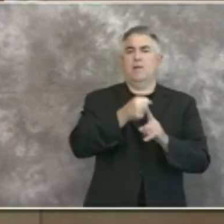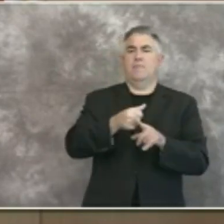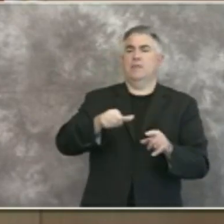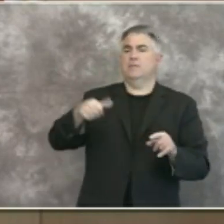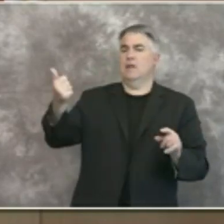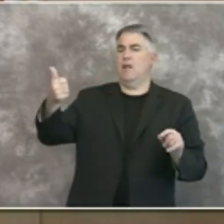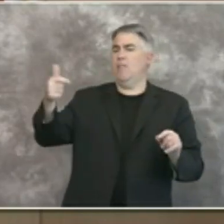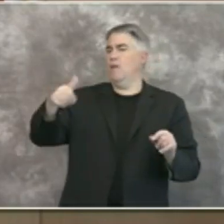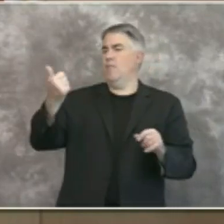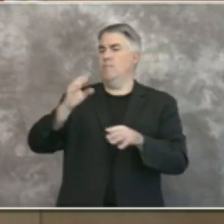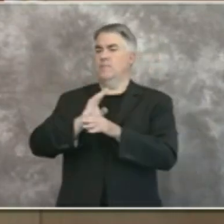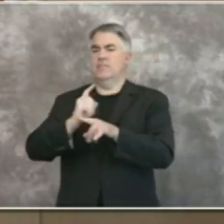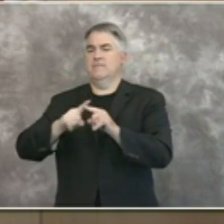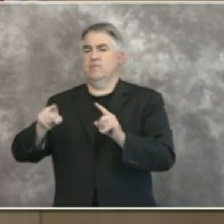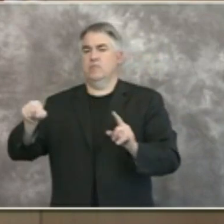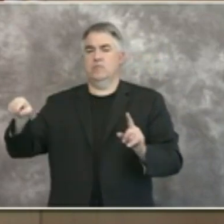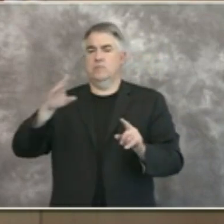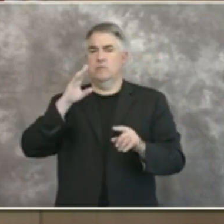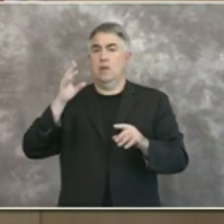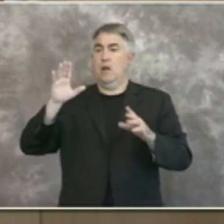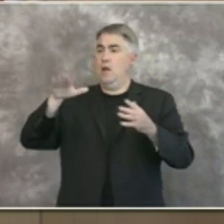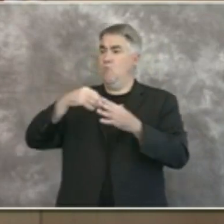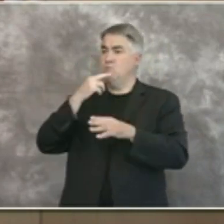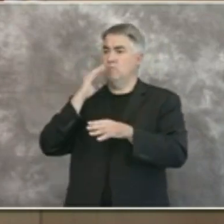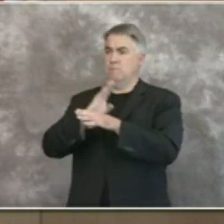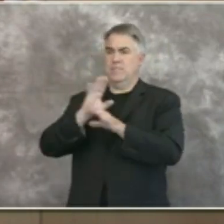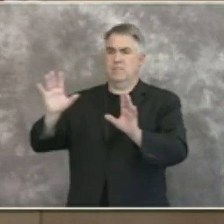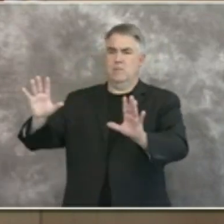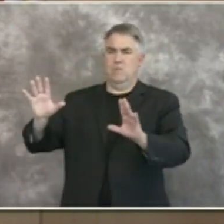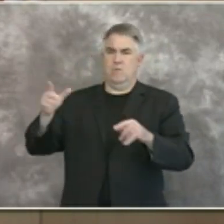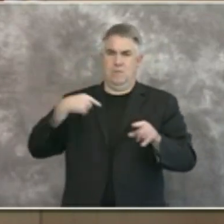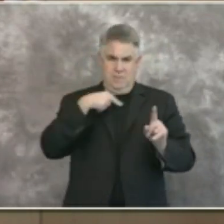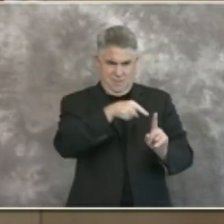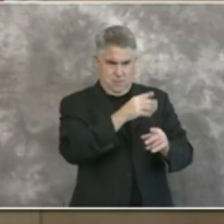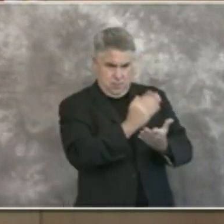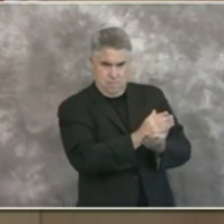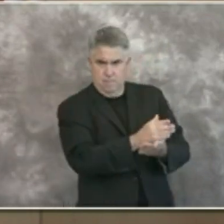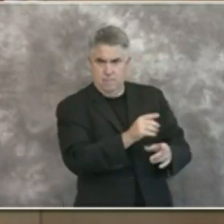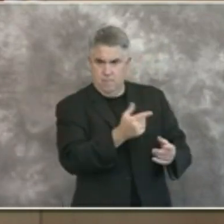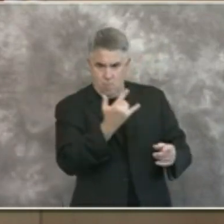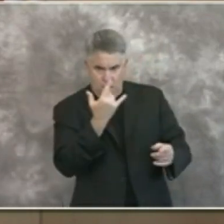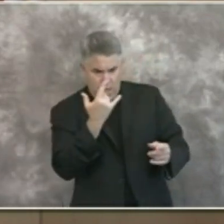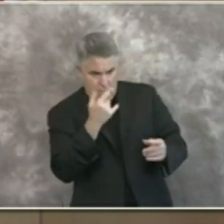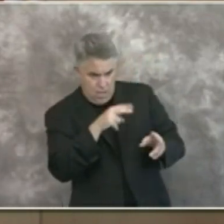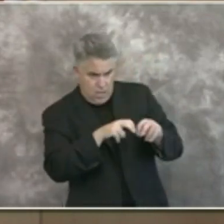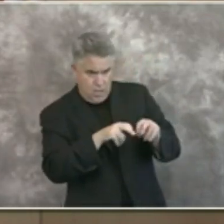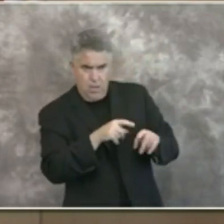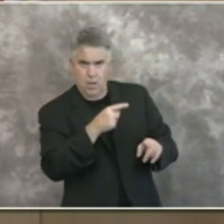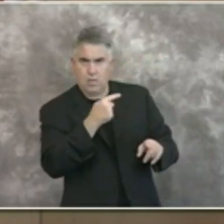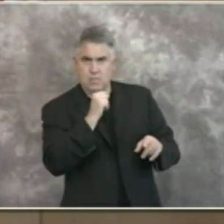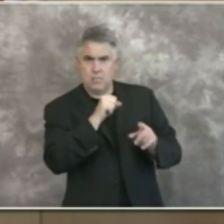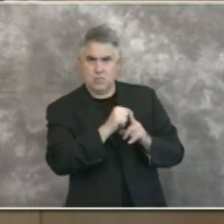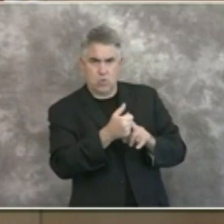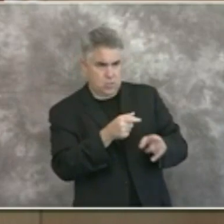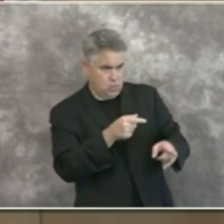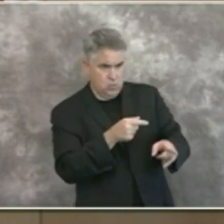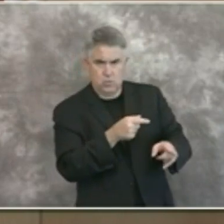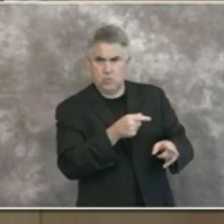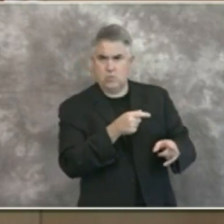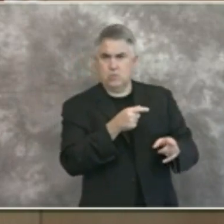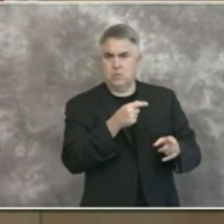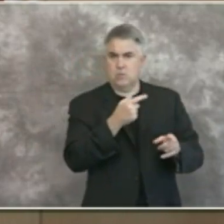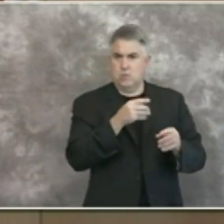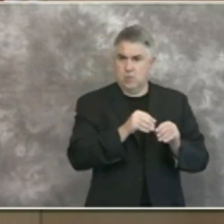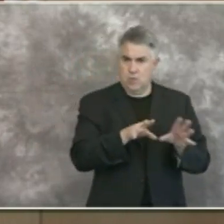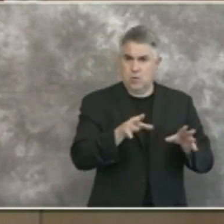industry so the situation it depends on what the situation is what the metric is is and then we would uh